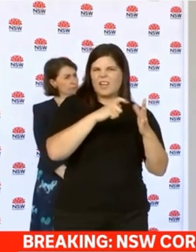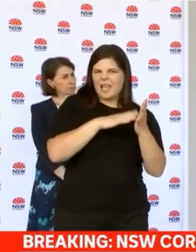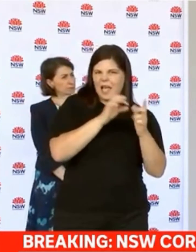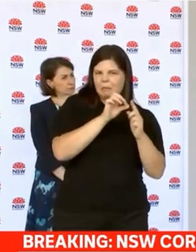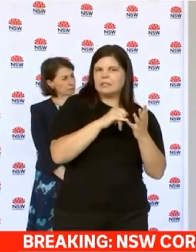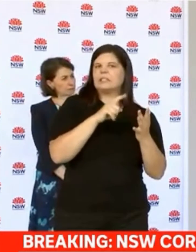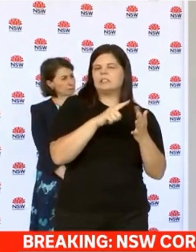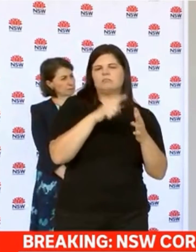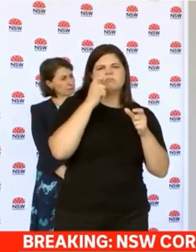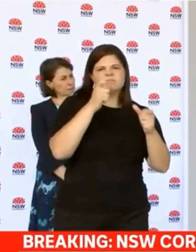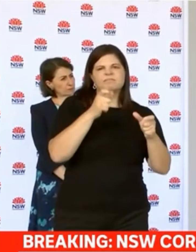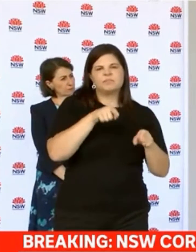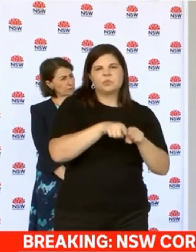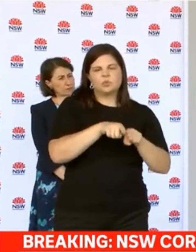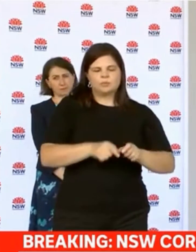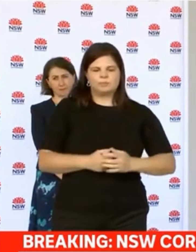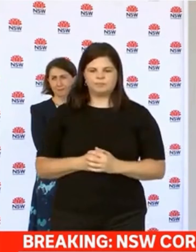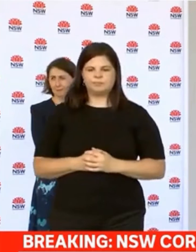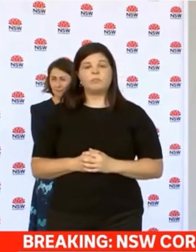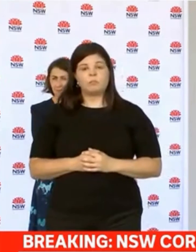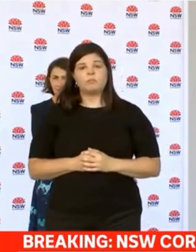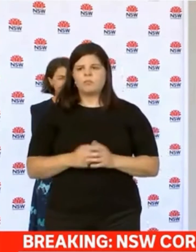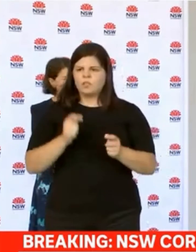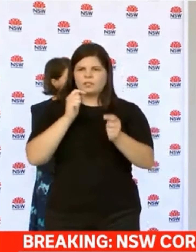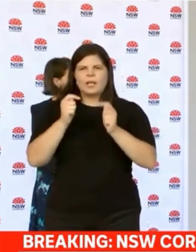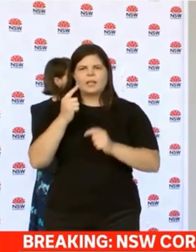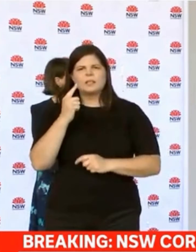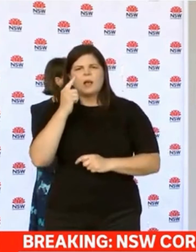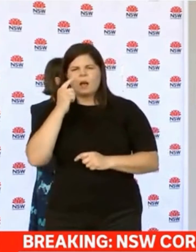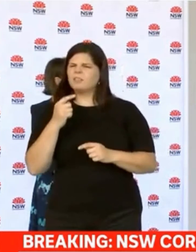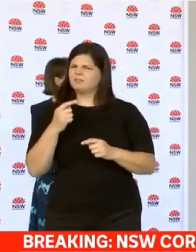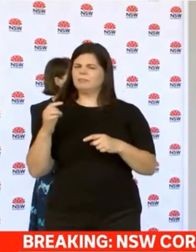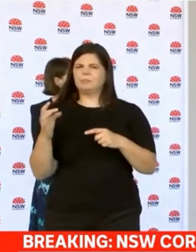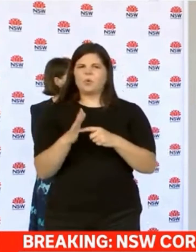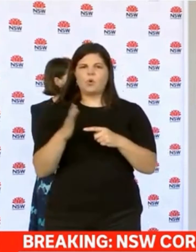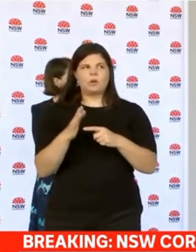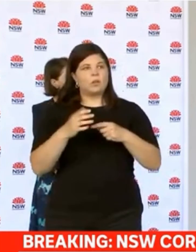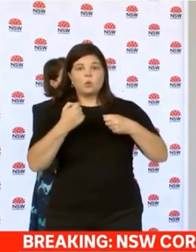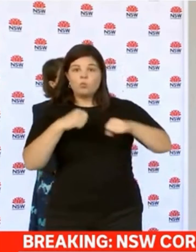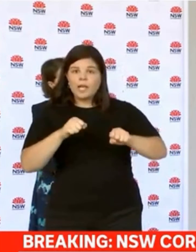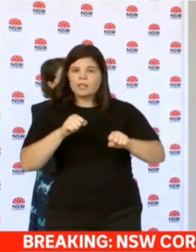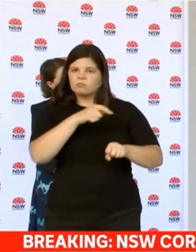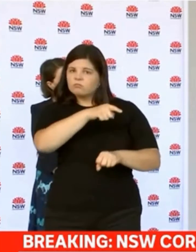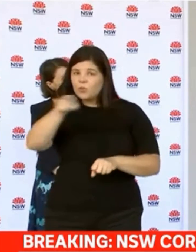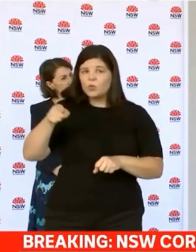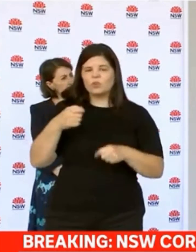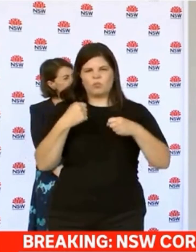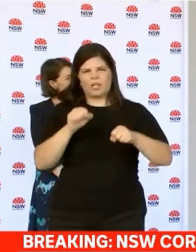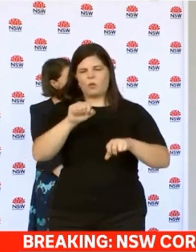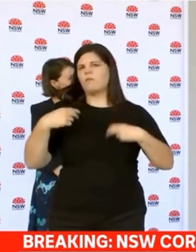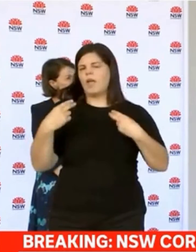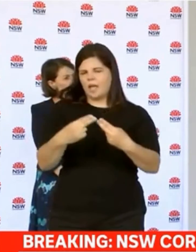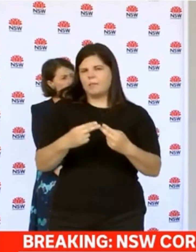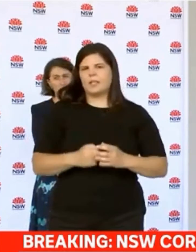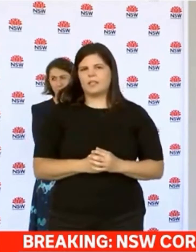Again testing is such a crucial thing that we need to protect ourselves and our families but the other important things is to